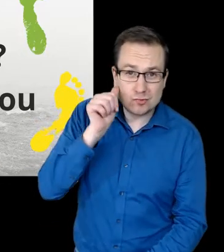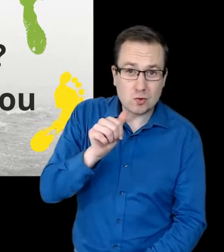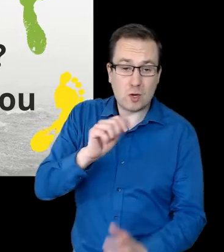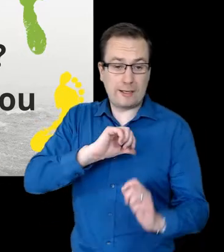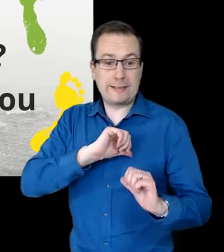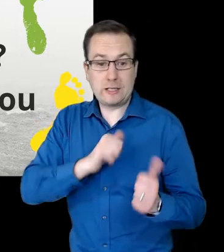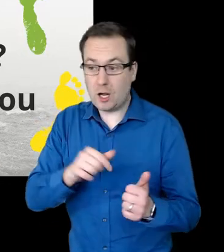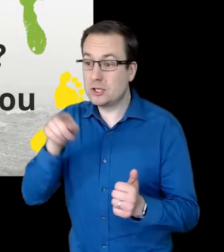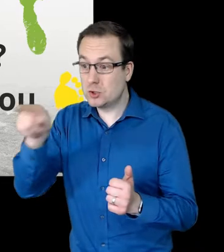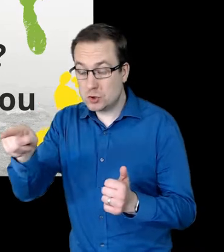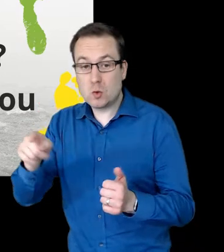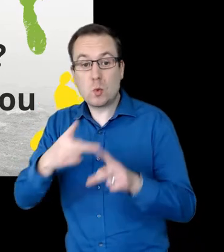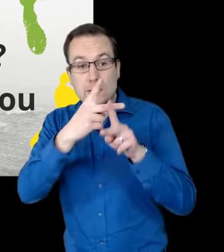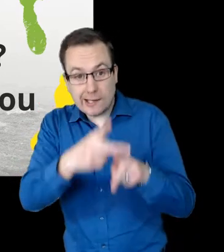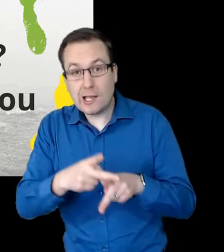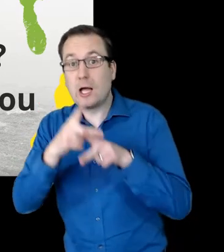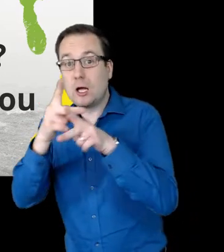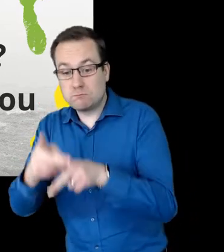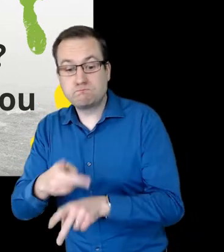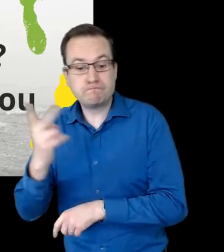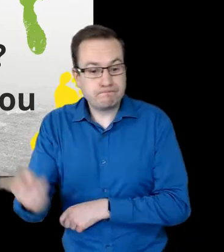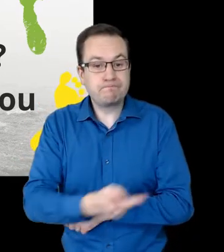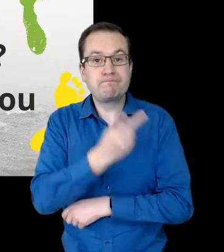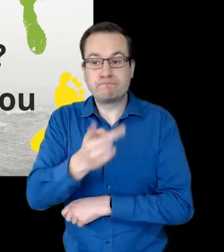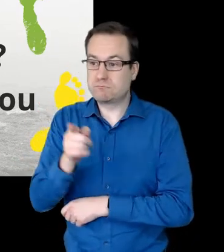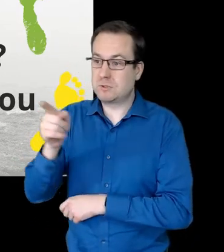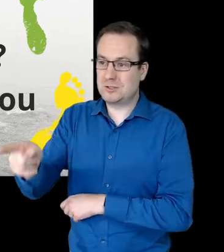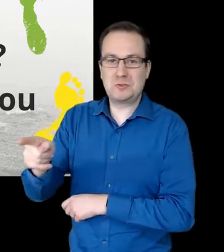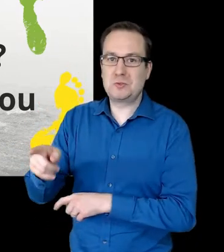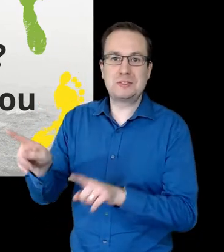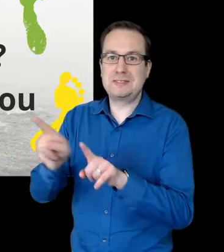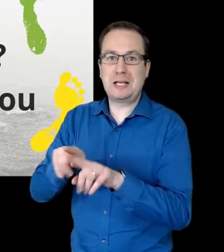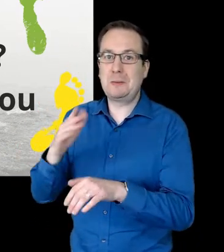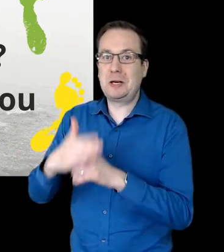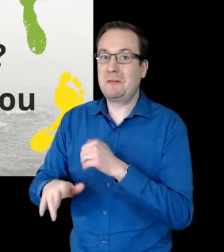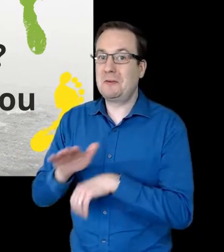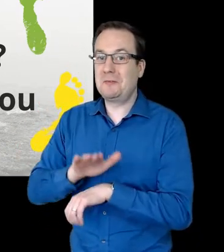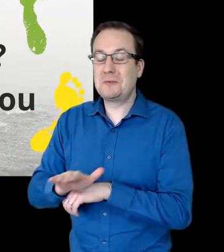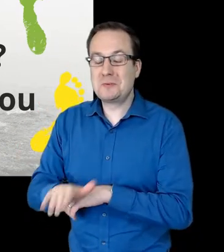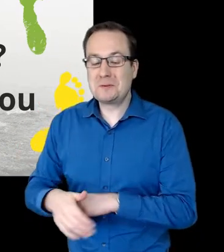cruel and kind and never be the same?